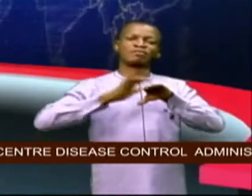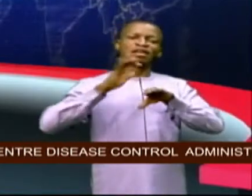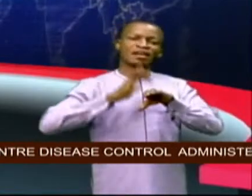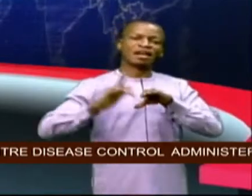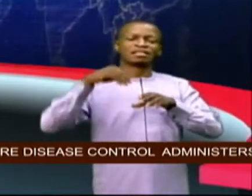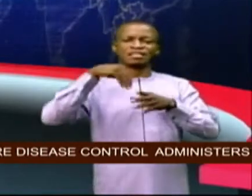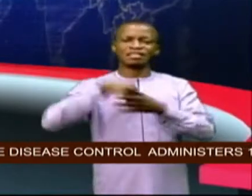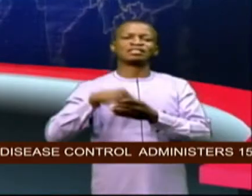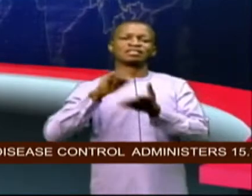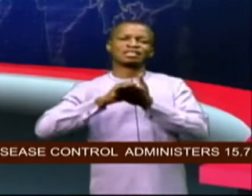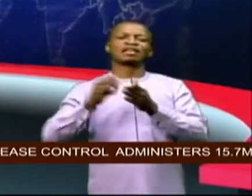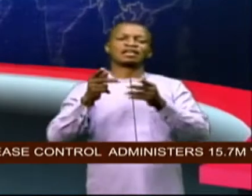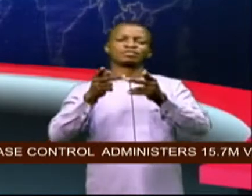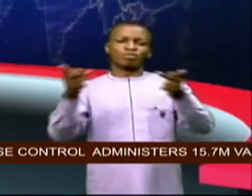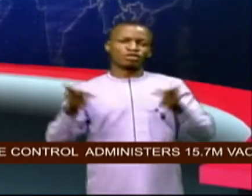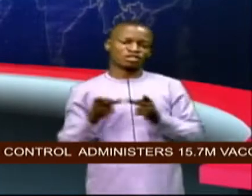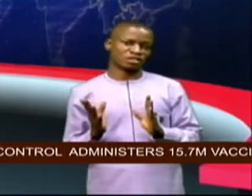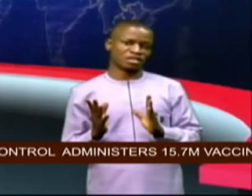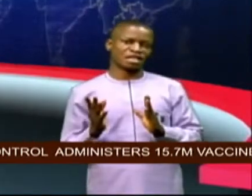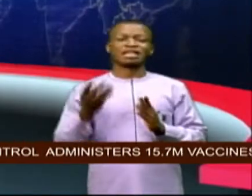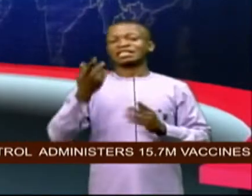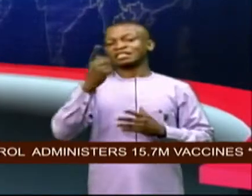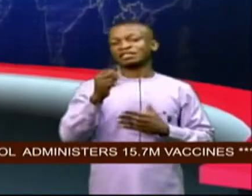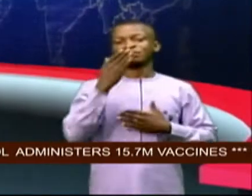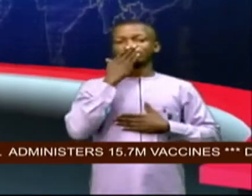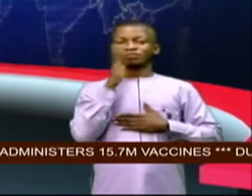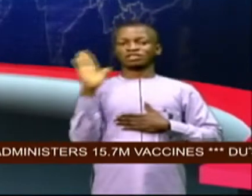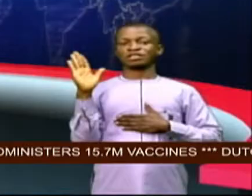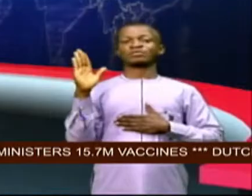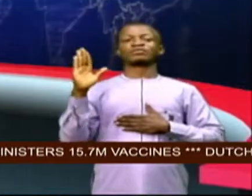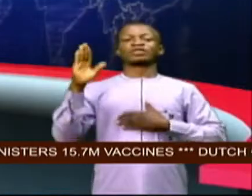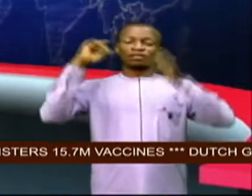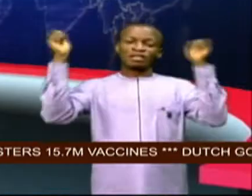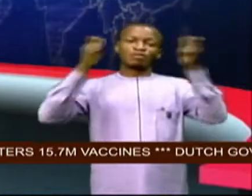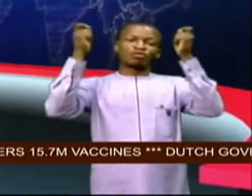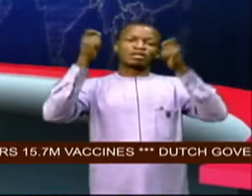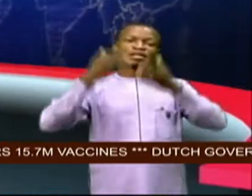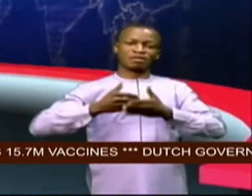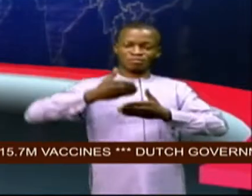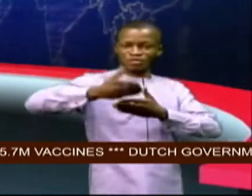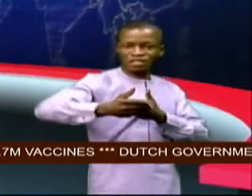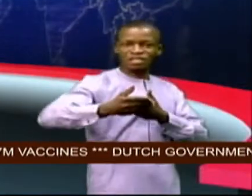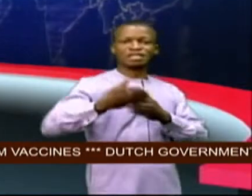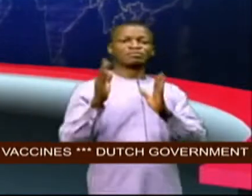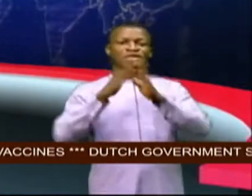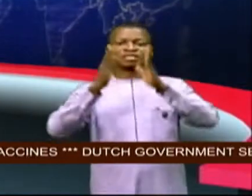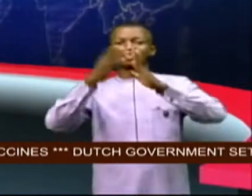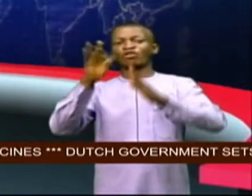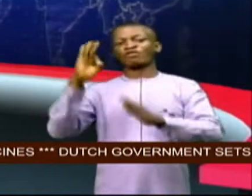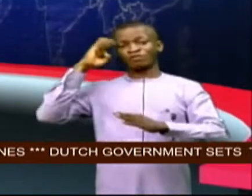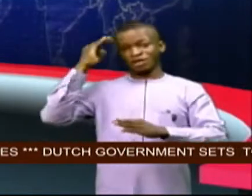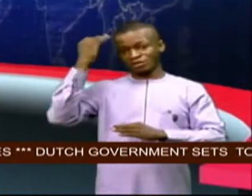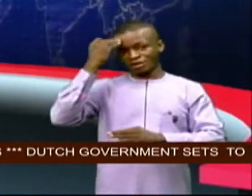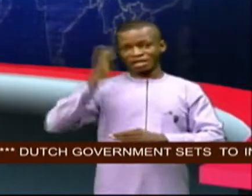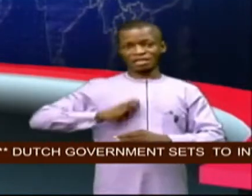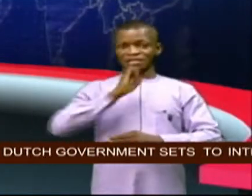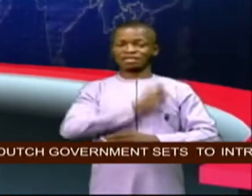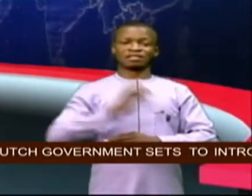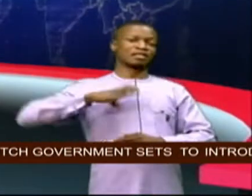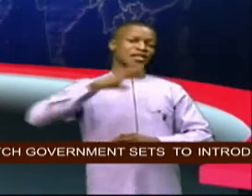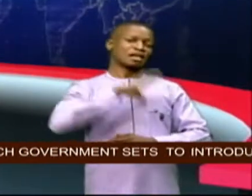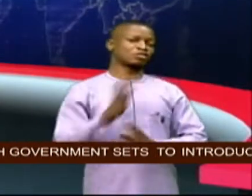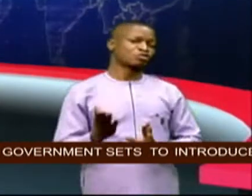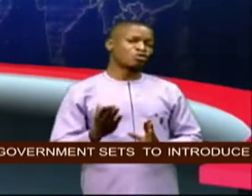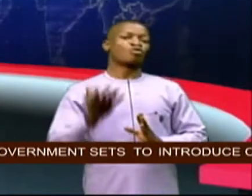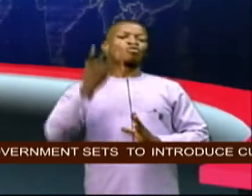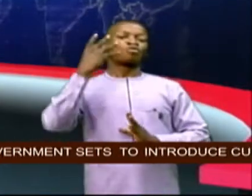organs of government the swearing in ceremony which preceded the meeting of the federal executive council was